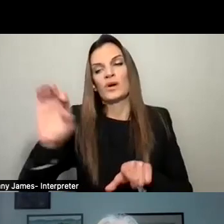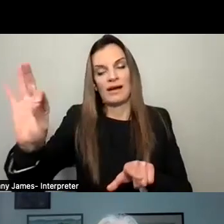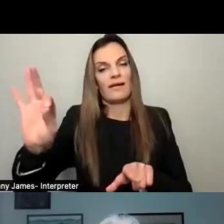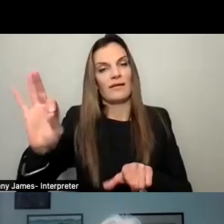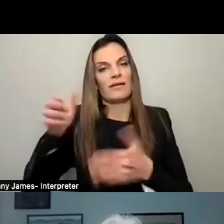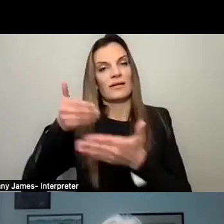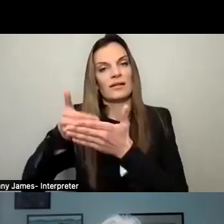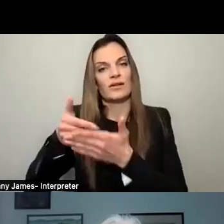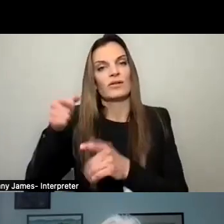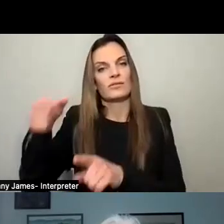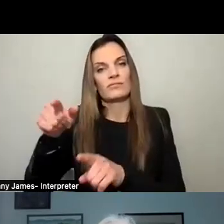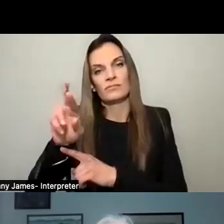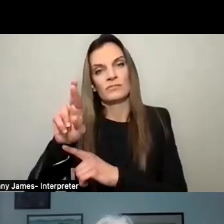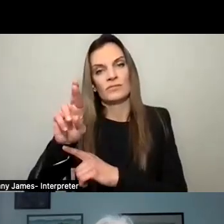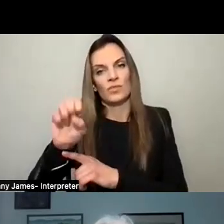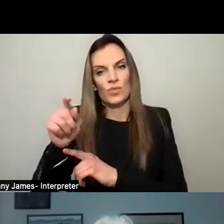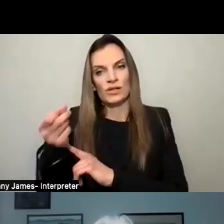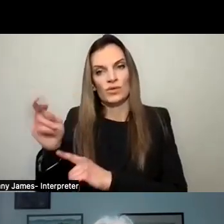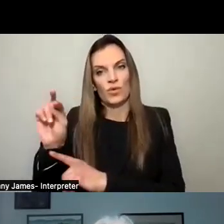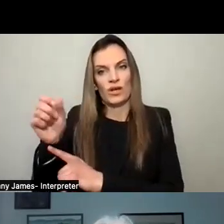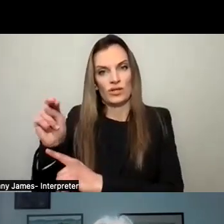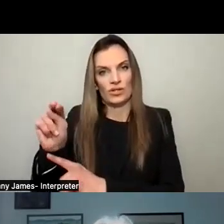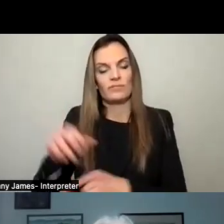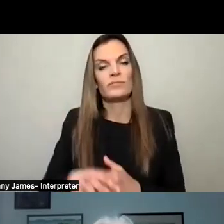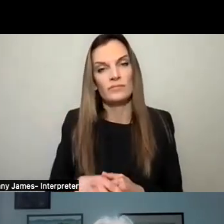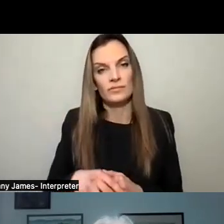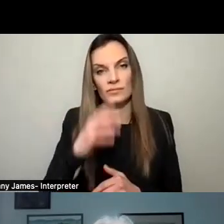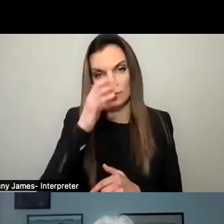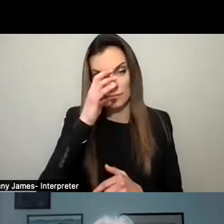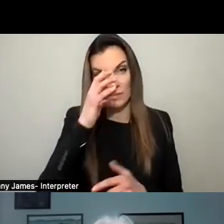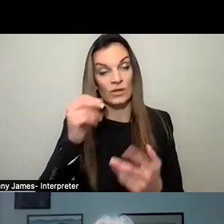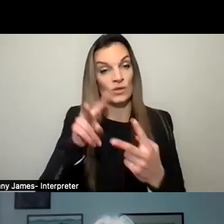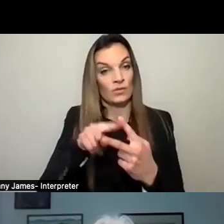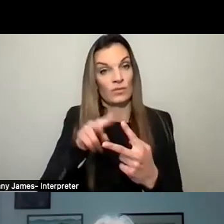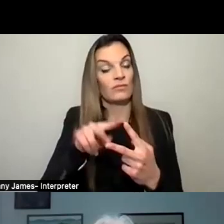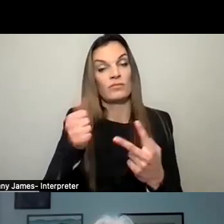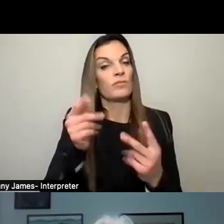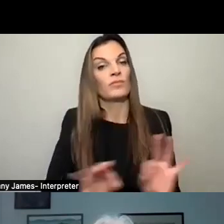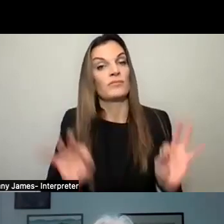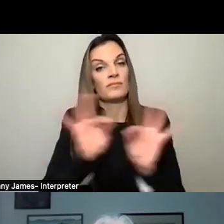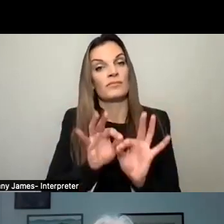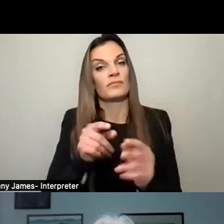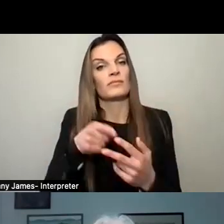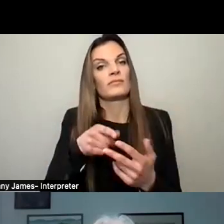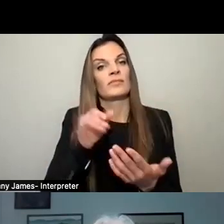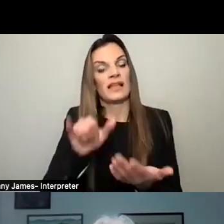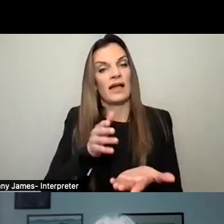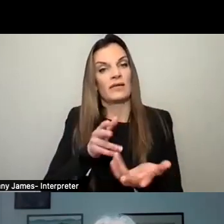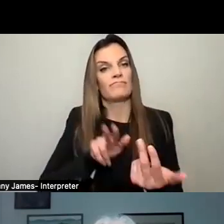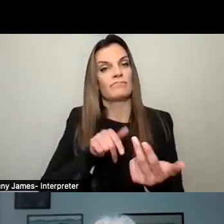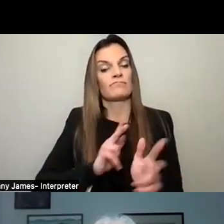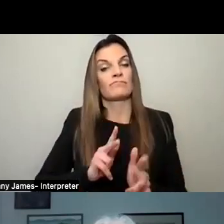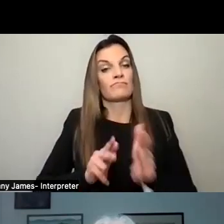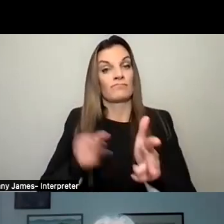restoration or historic Hudson Valley. And critically, two other things. It provides a way in and out for our